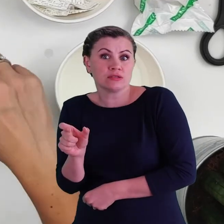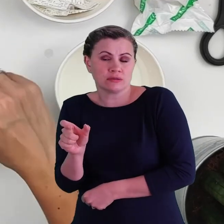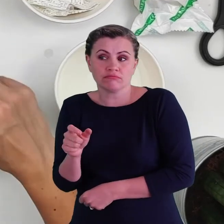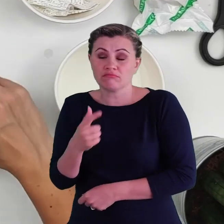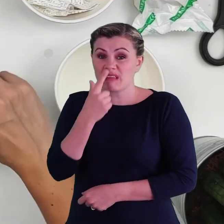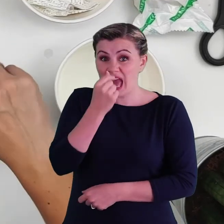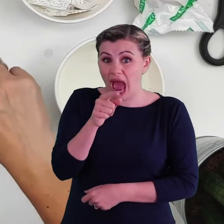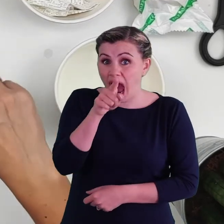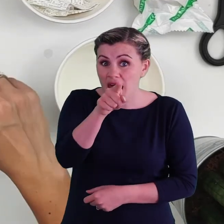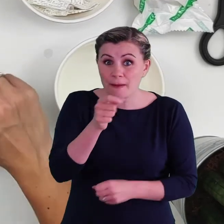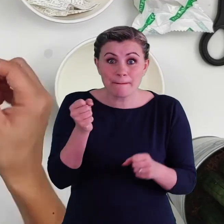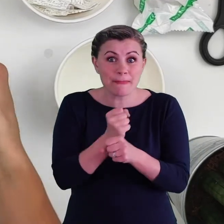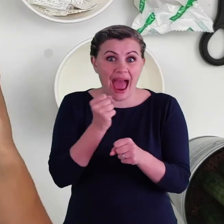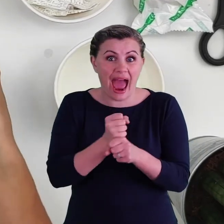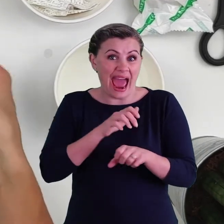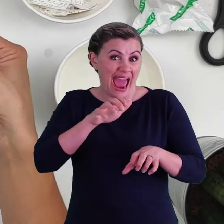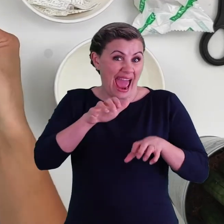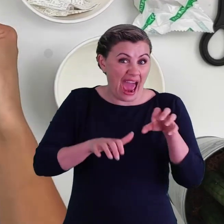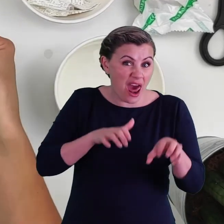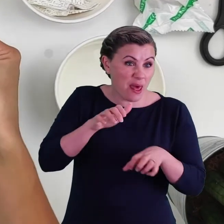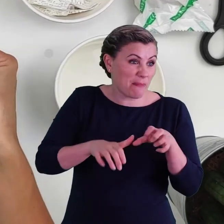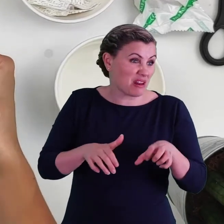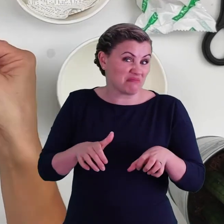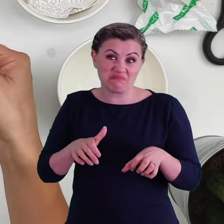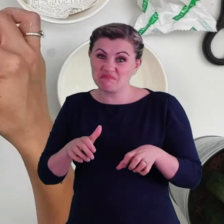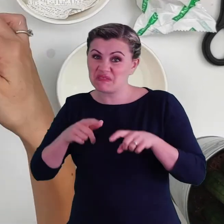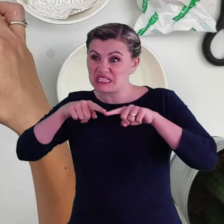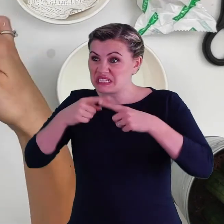you can make an animal, any character that you like.